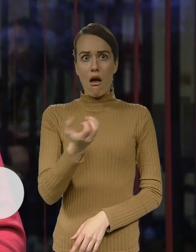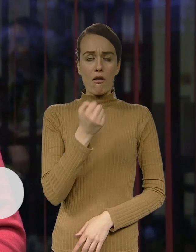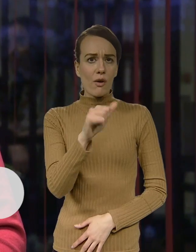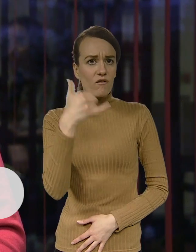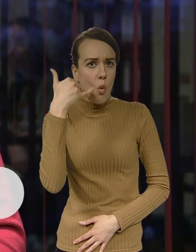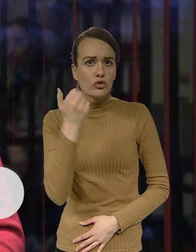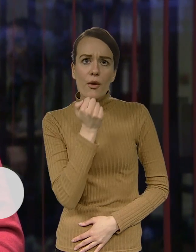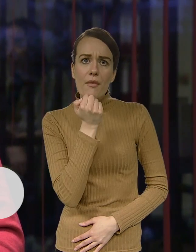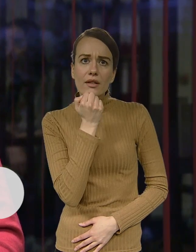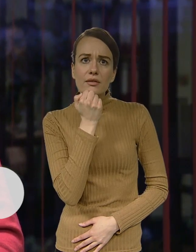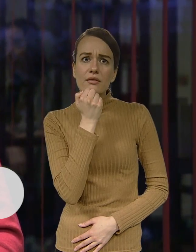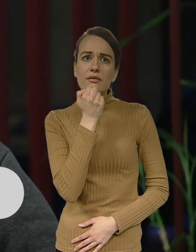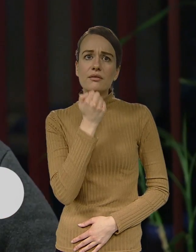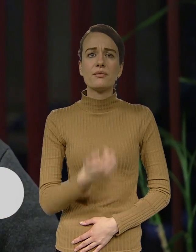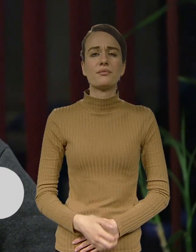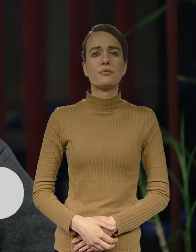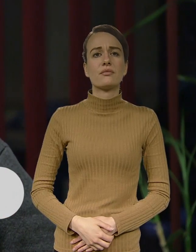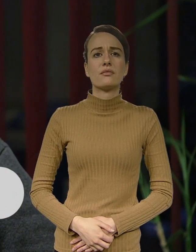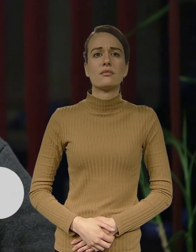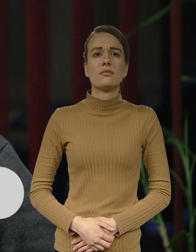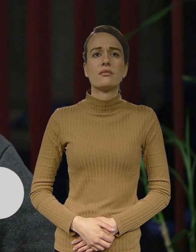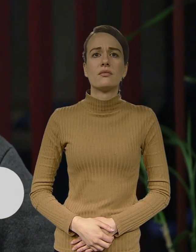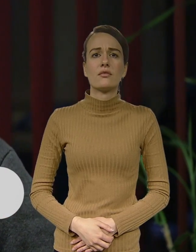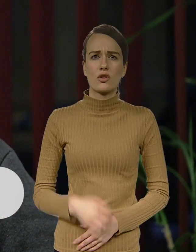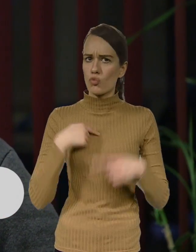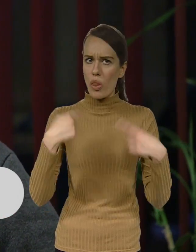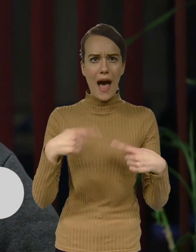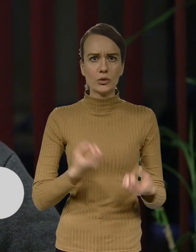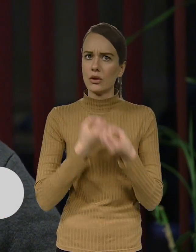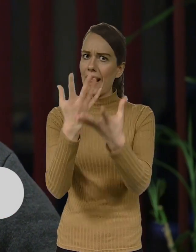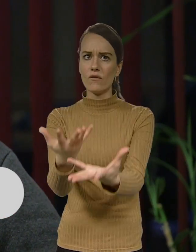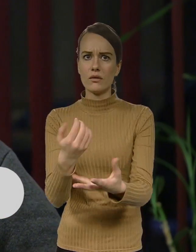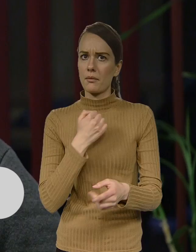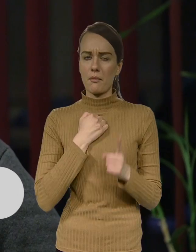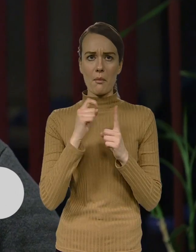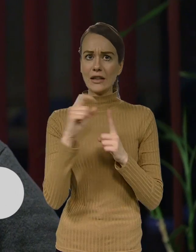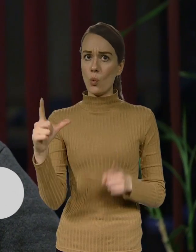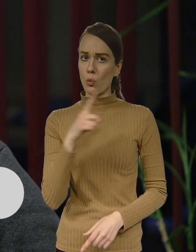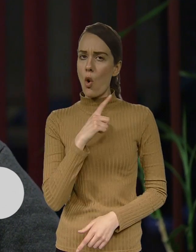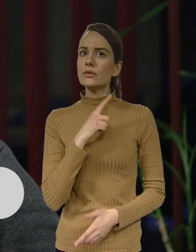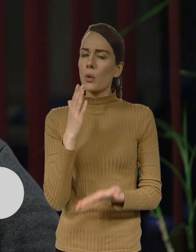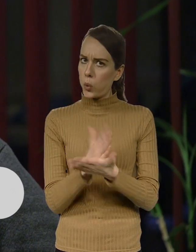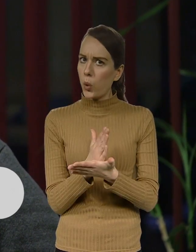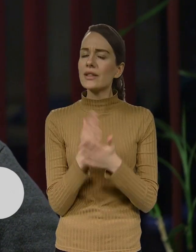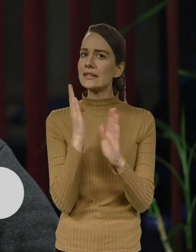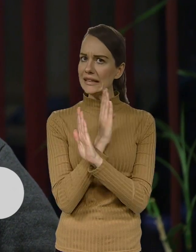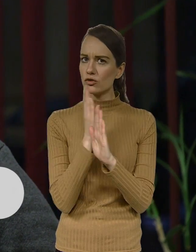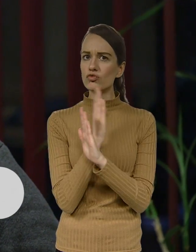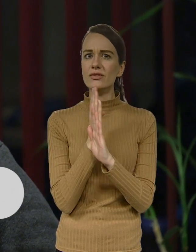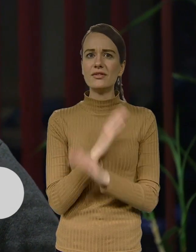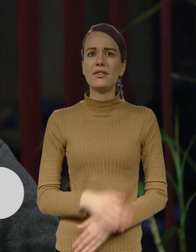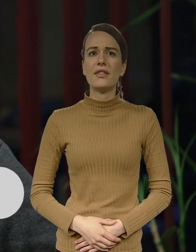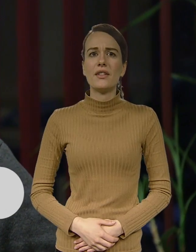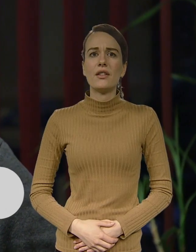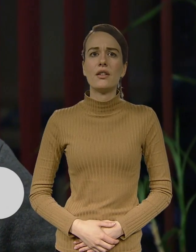people can get like your phone number. To not allow to give anyone my passport because it's